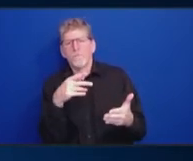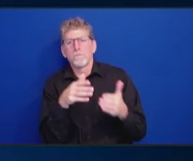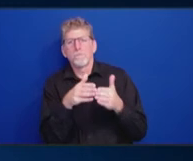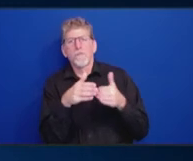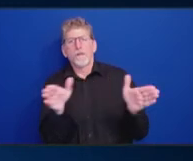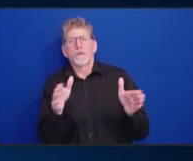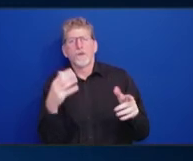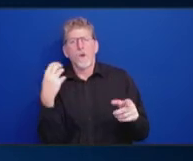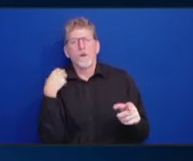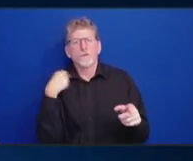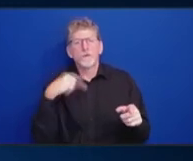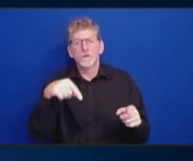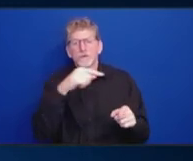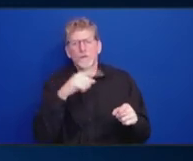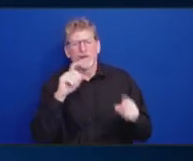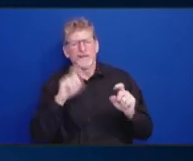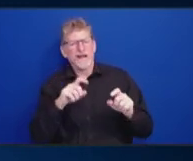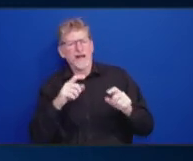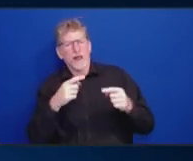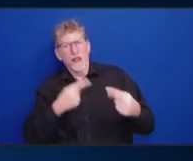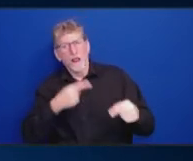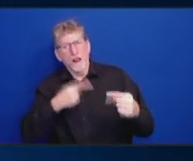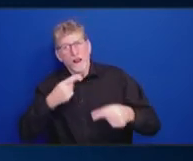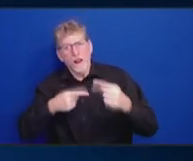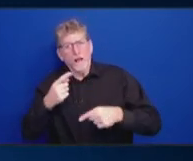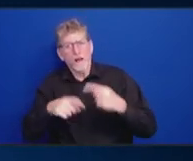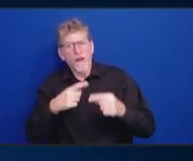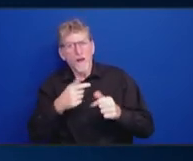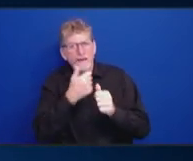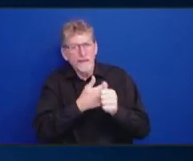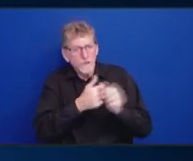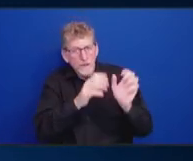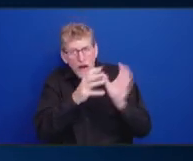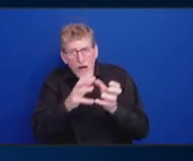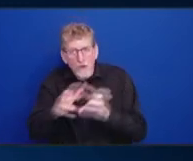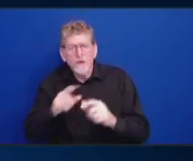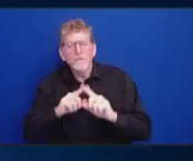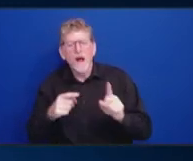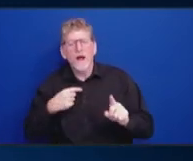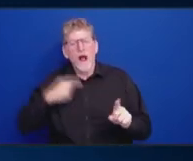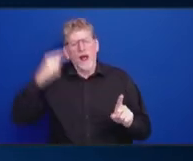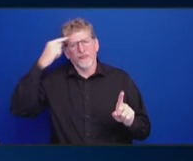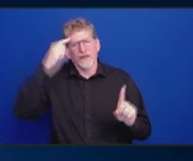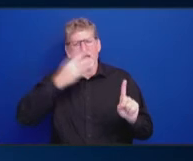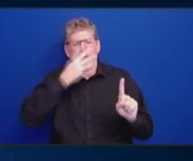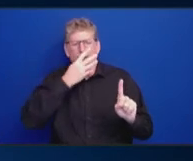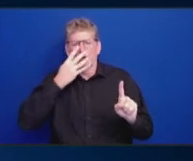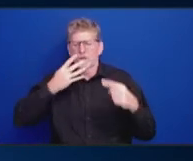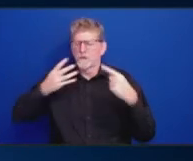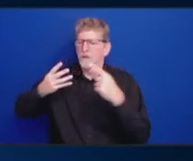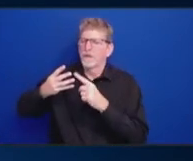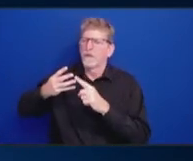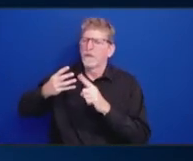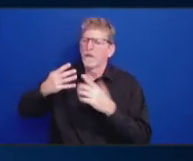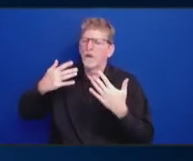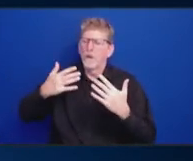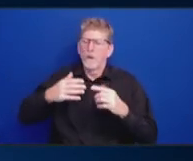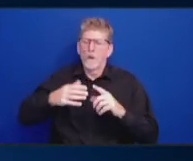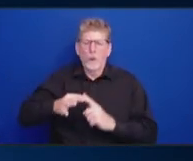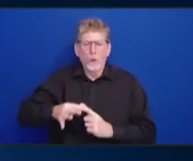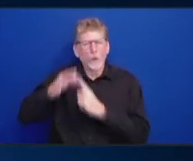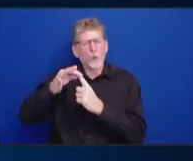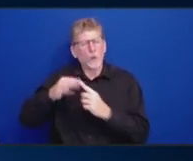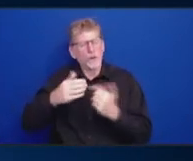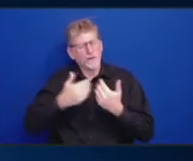category. I understand that. But I think immigration is so specialized and will require a lot of interaction with people at